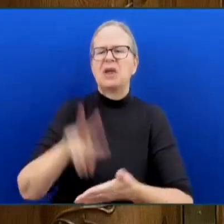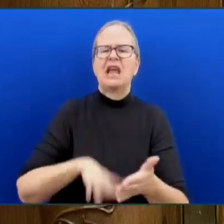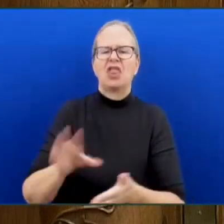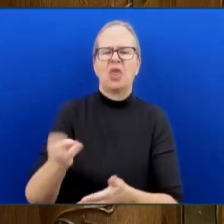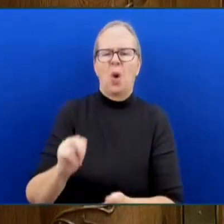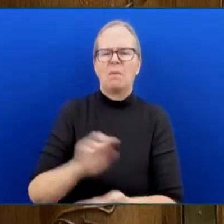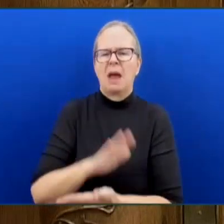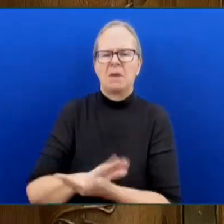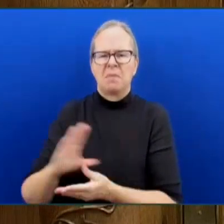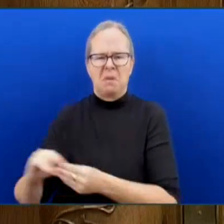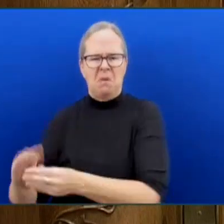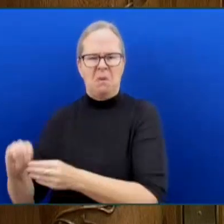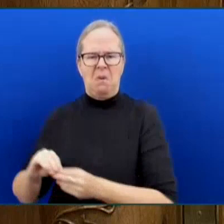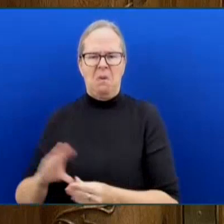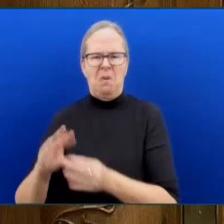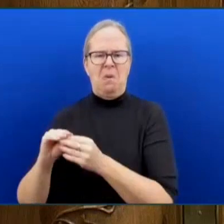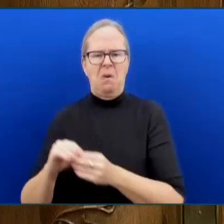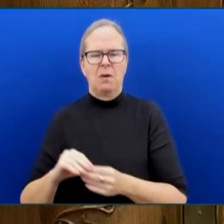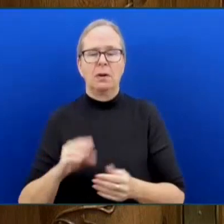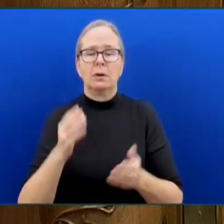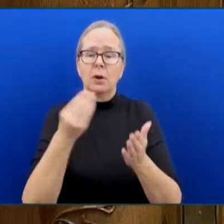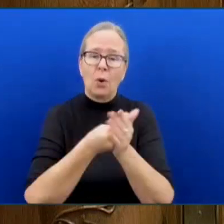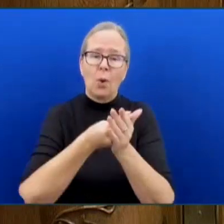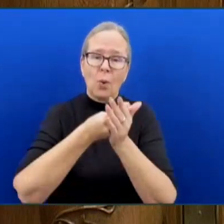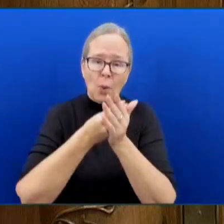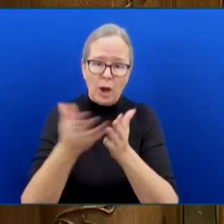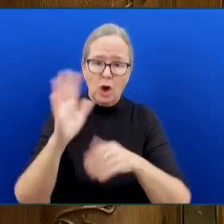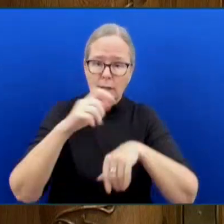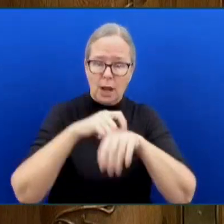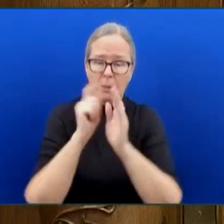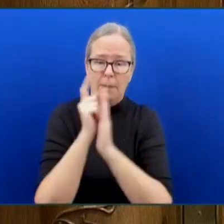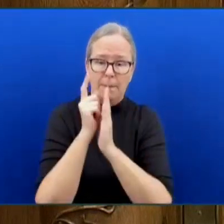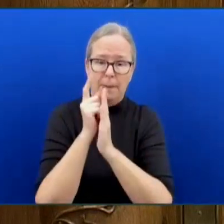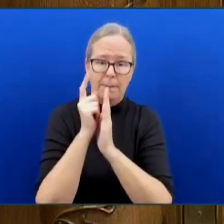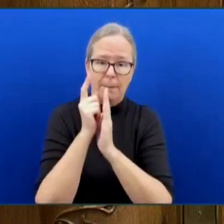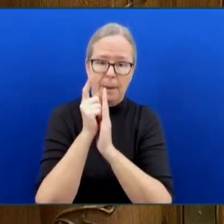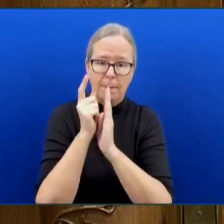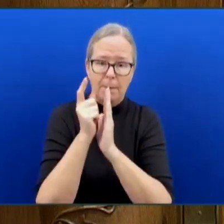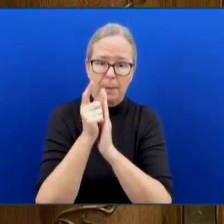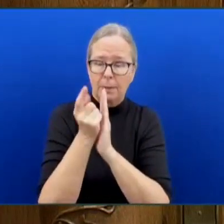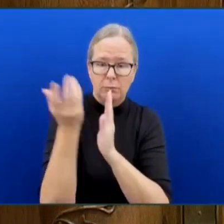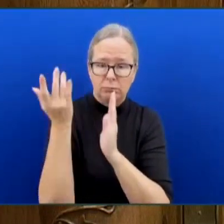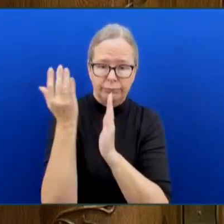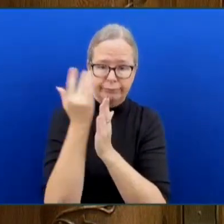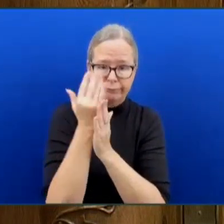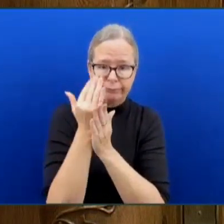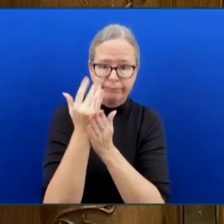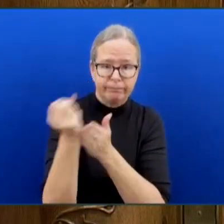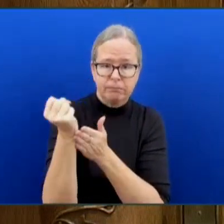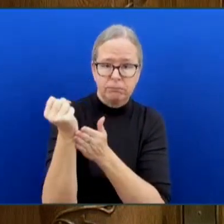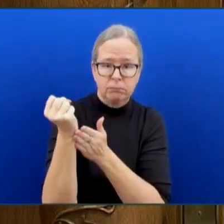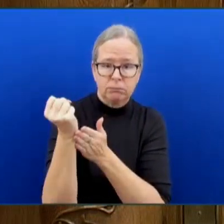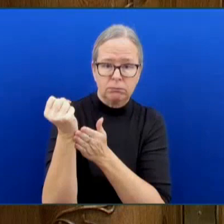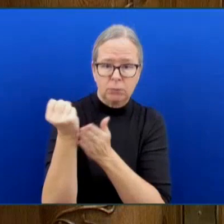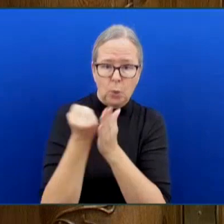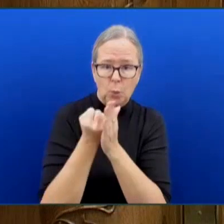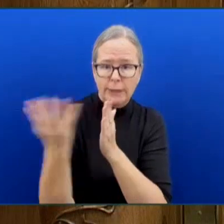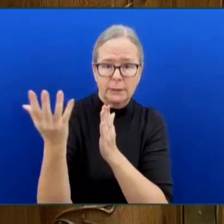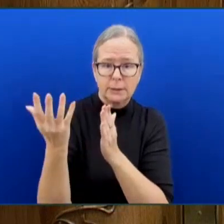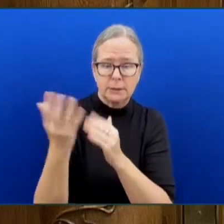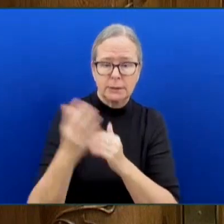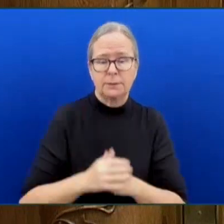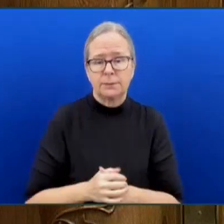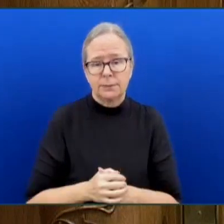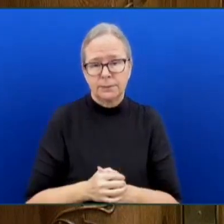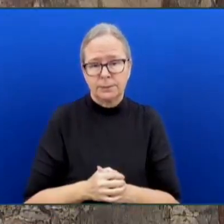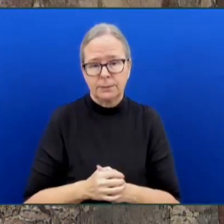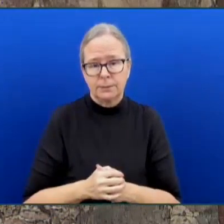Minister,